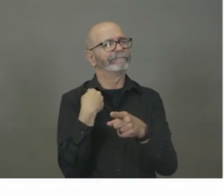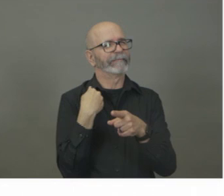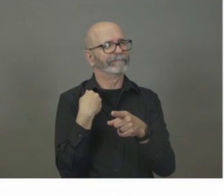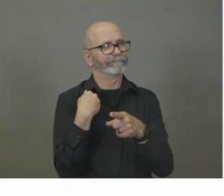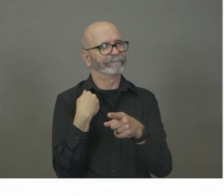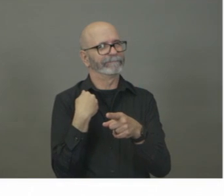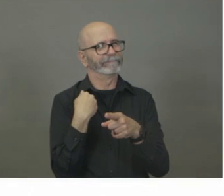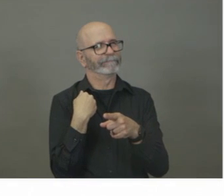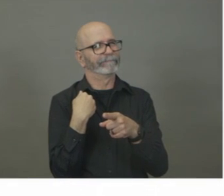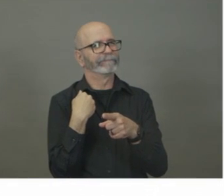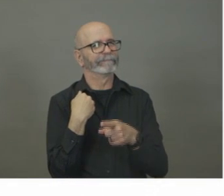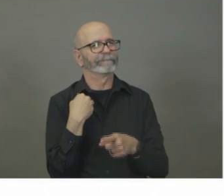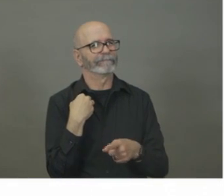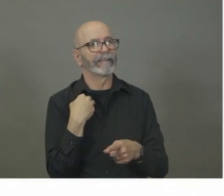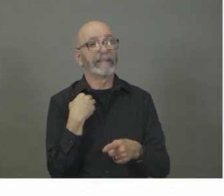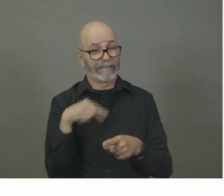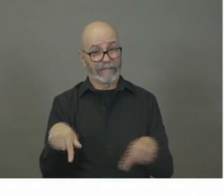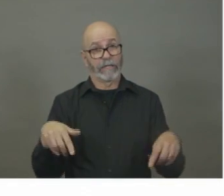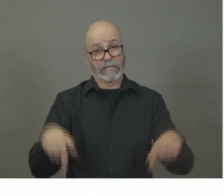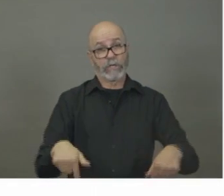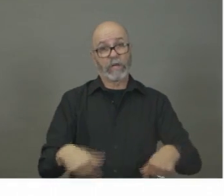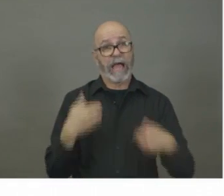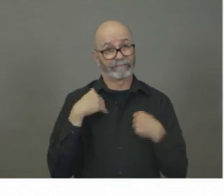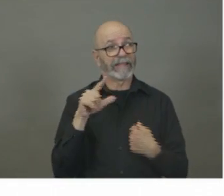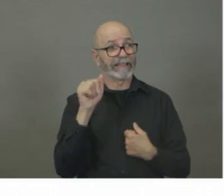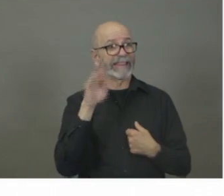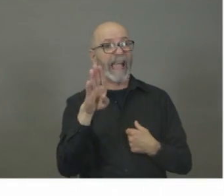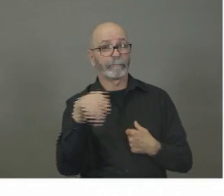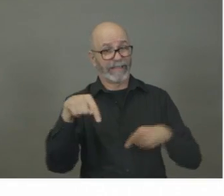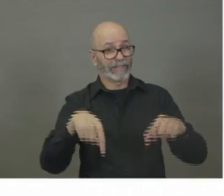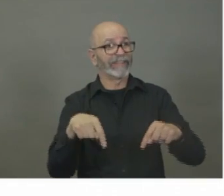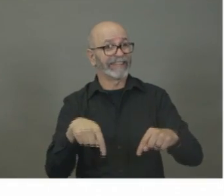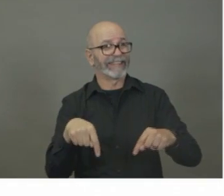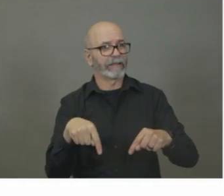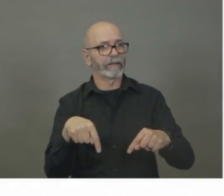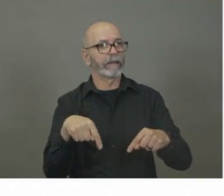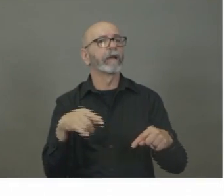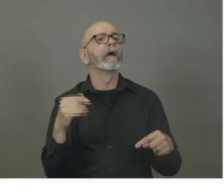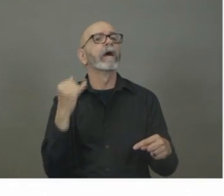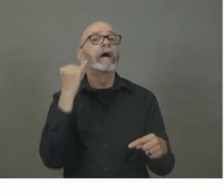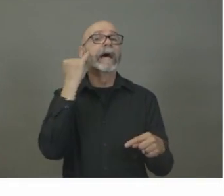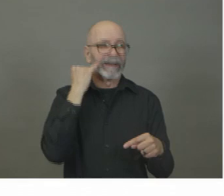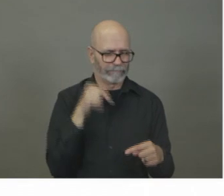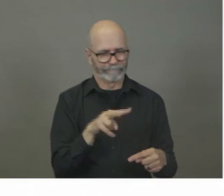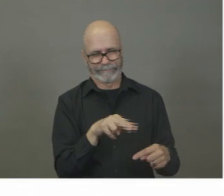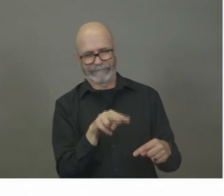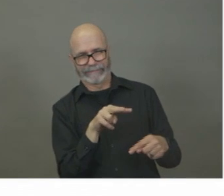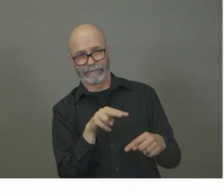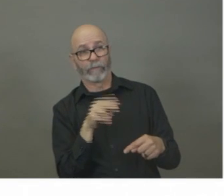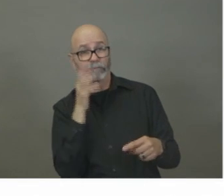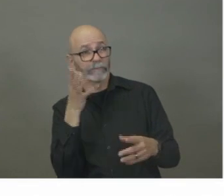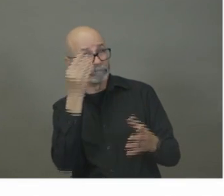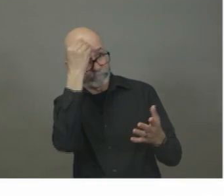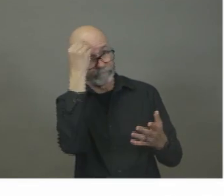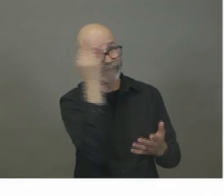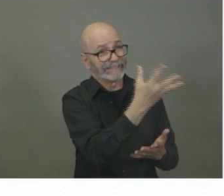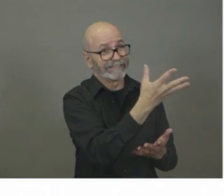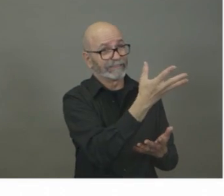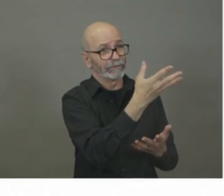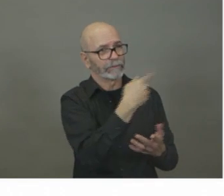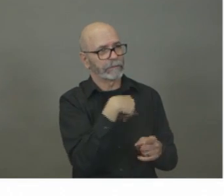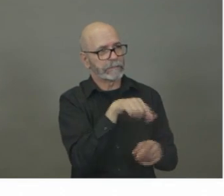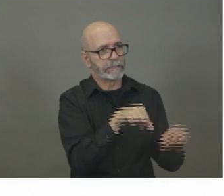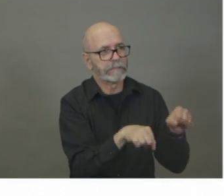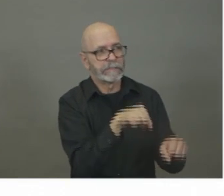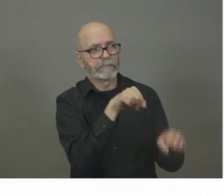It's not being validated yet. It's coming soon. That's reliable enough to report a positive result from our lab. It still